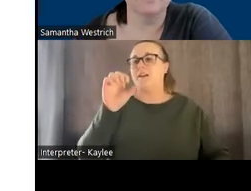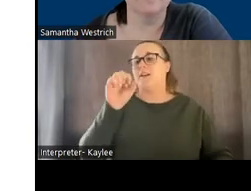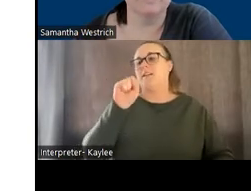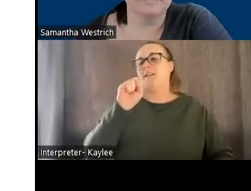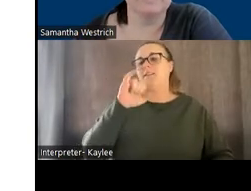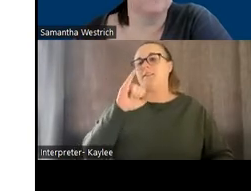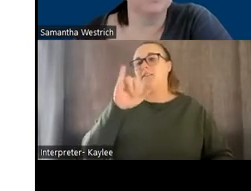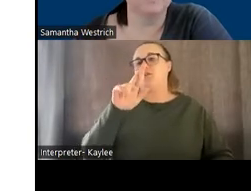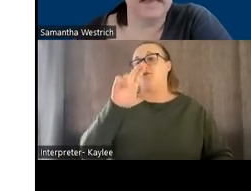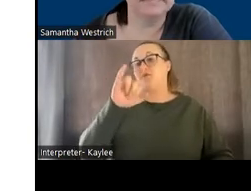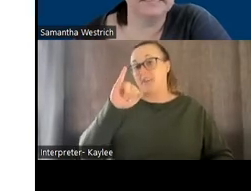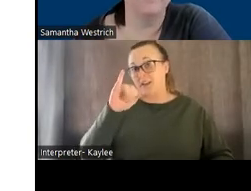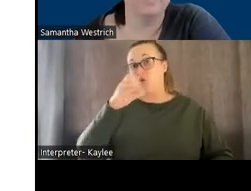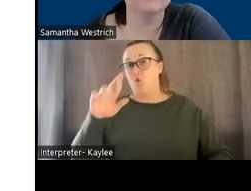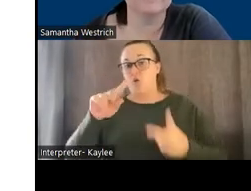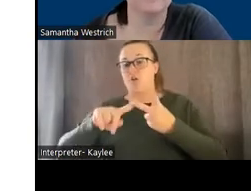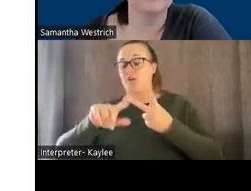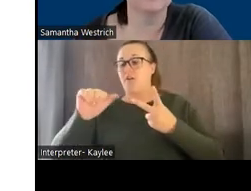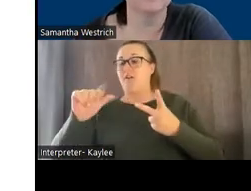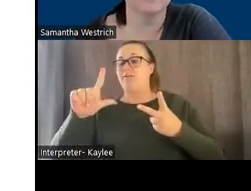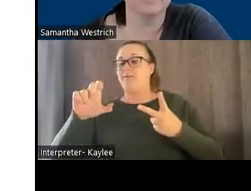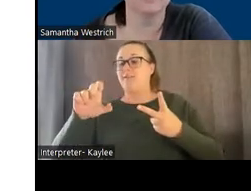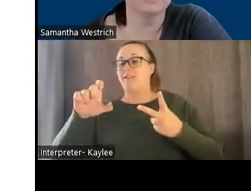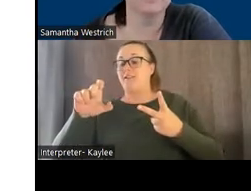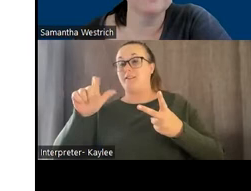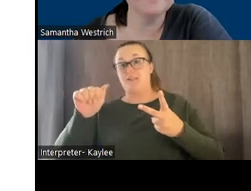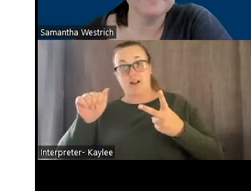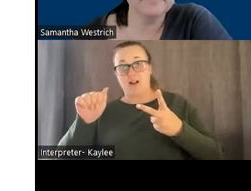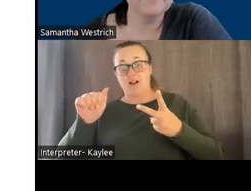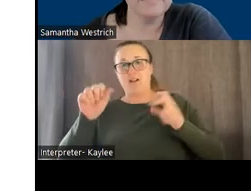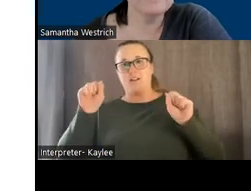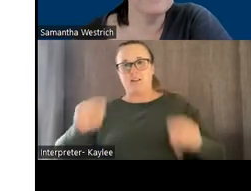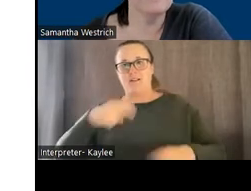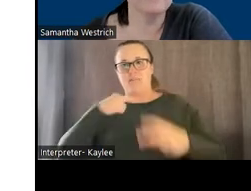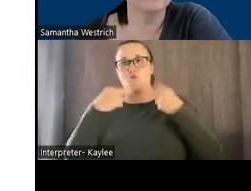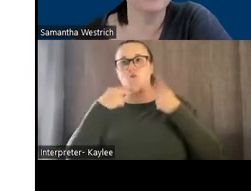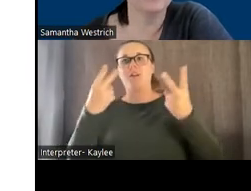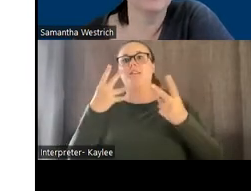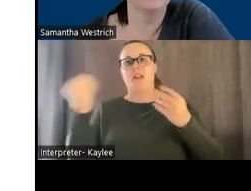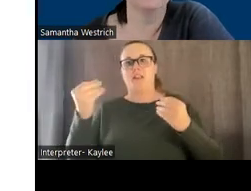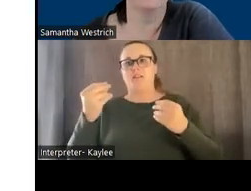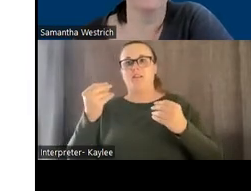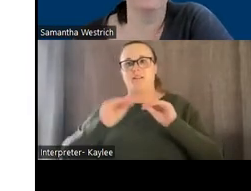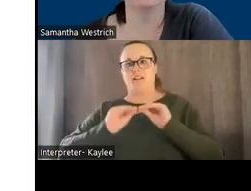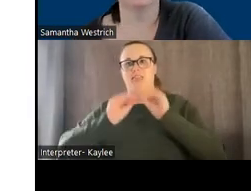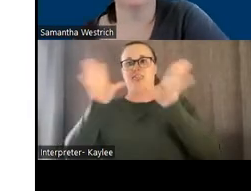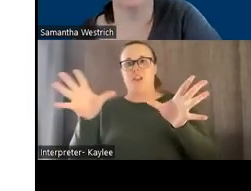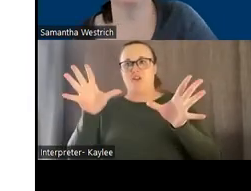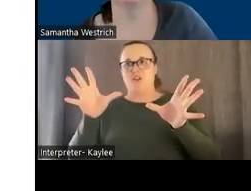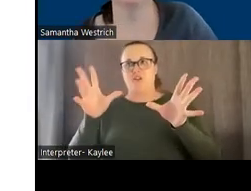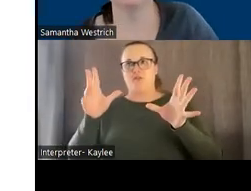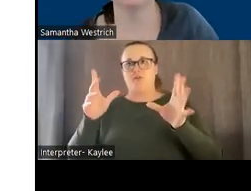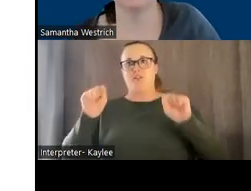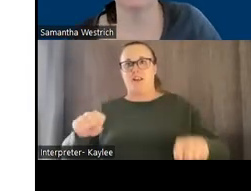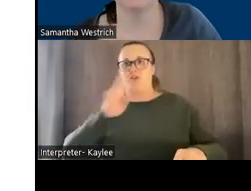person can really individualize a voice and the voices are really clear. And they permit the storage and retrieval of thousands of